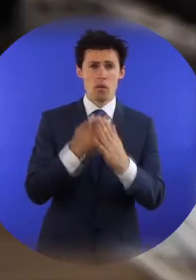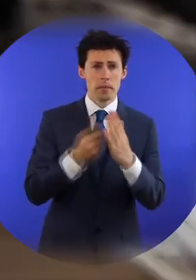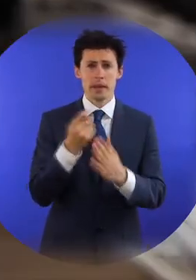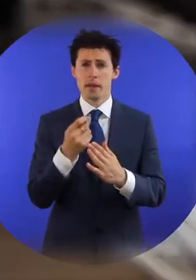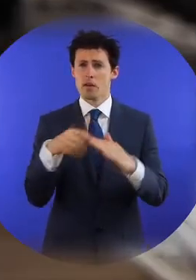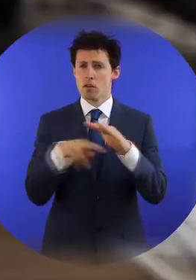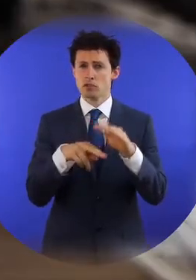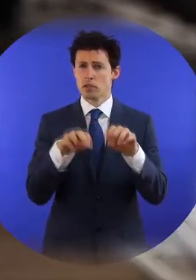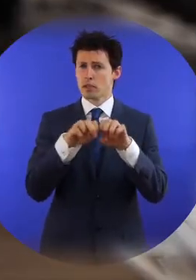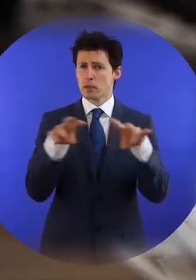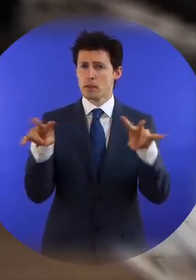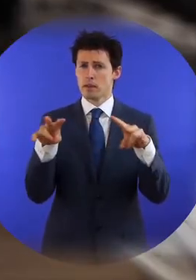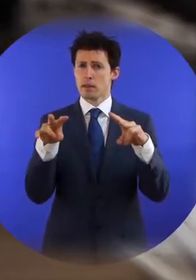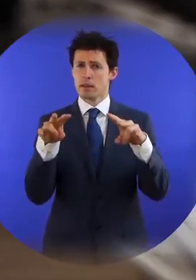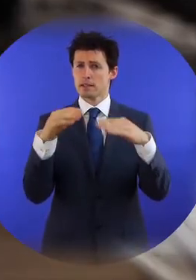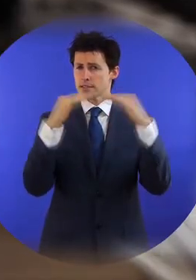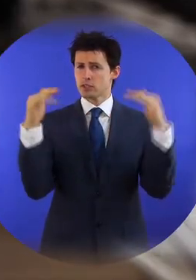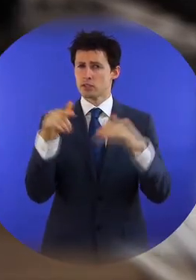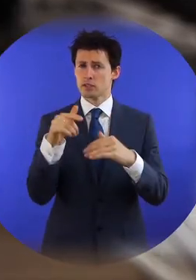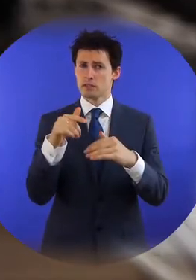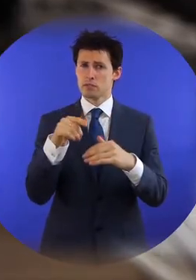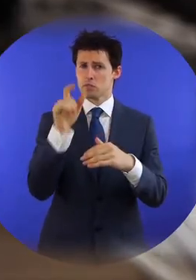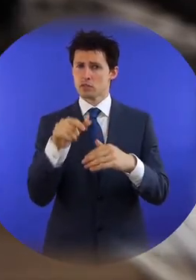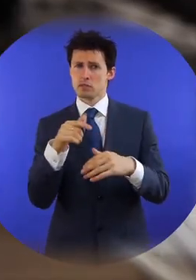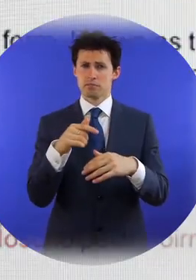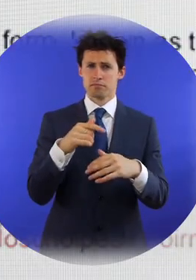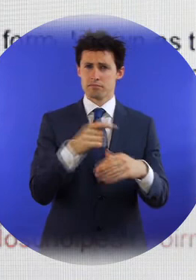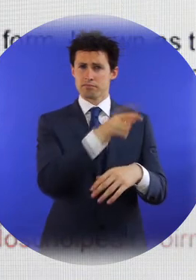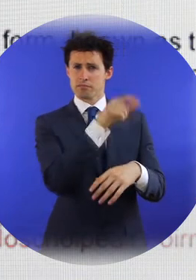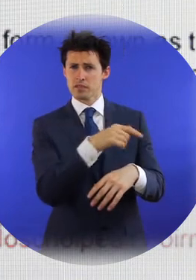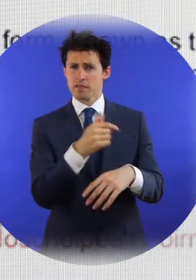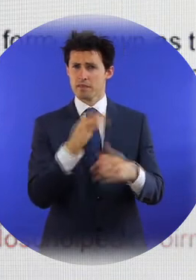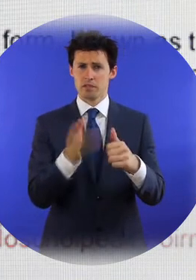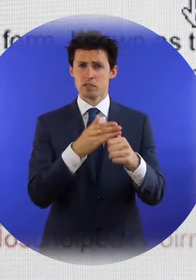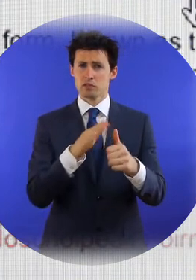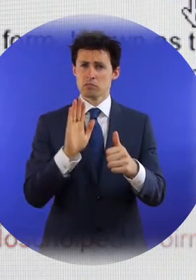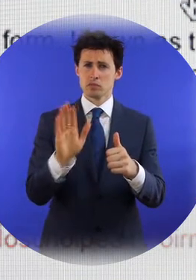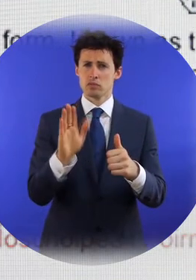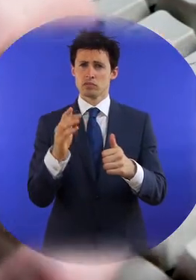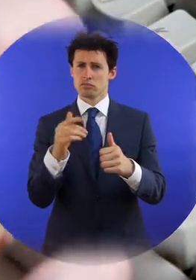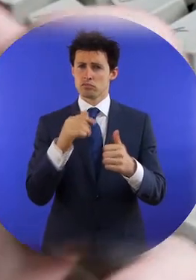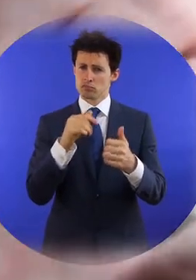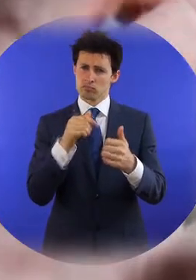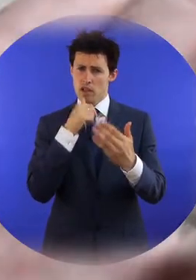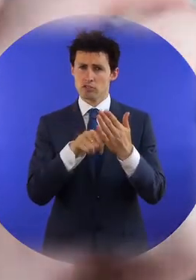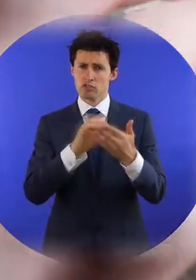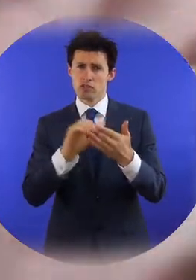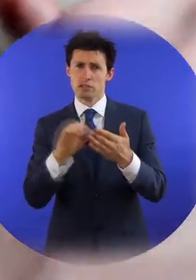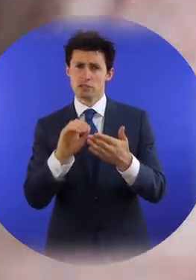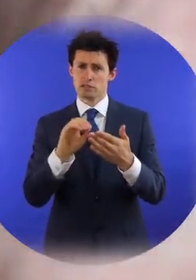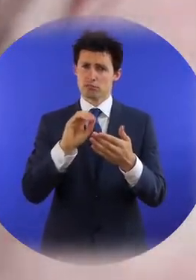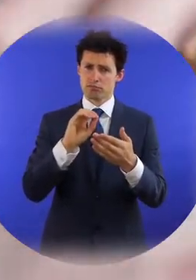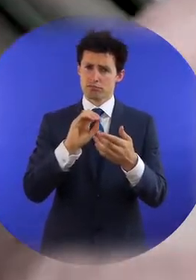There are different forms and processes to be followed depending on the Act under which you are lodging your complaint. But under any of the Acts,